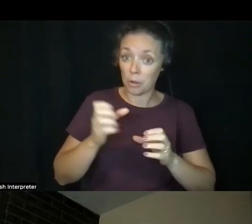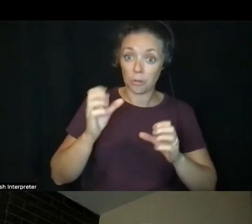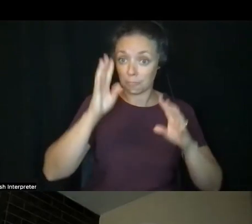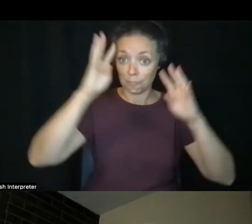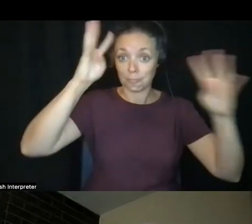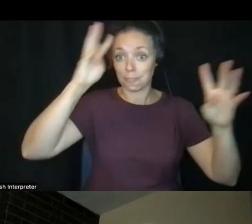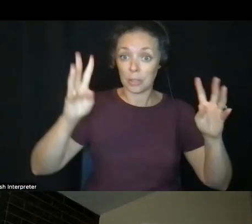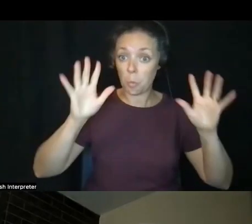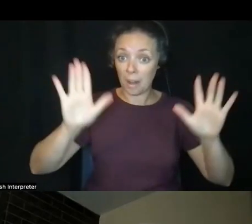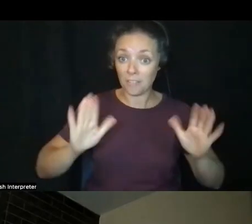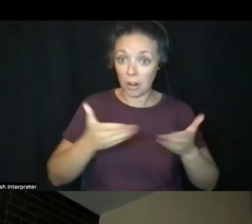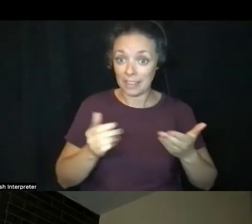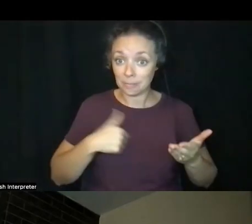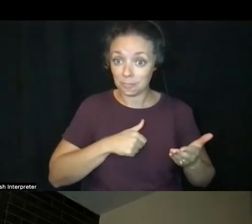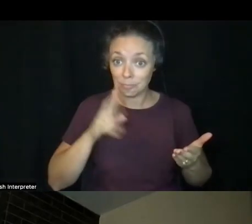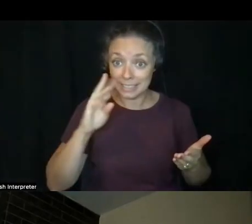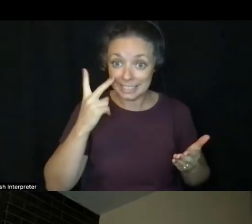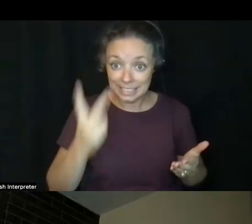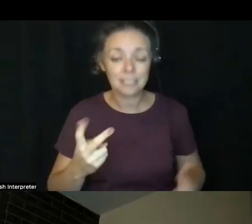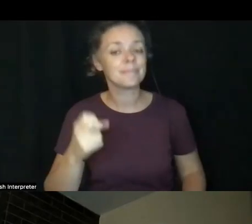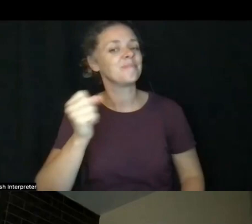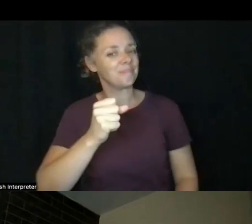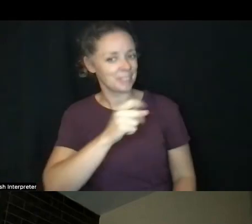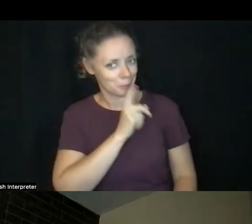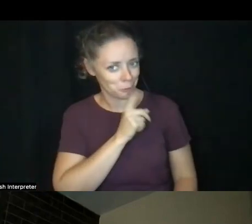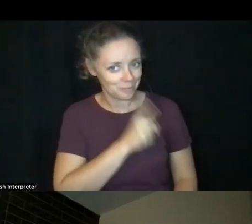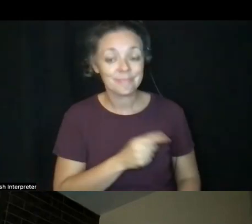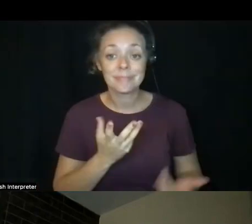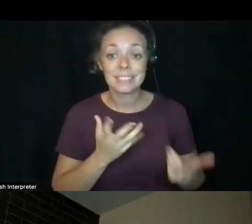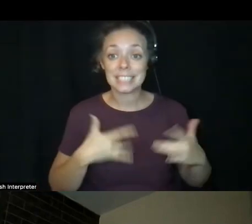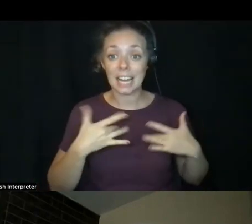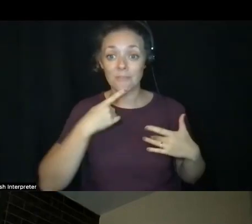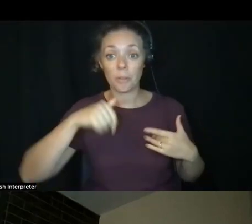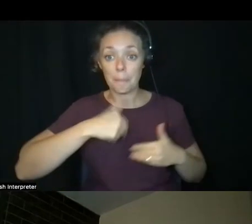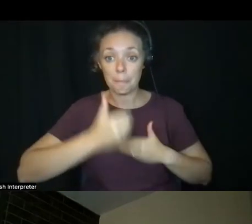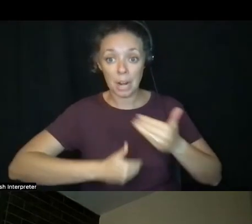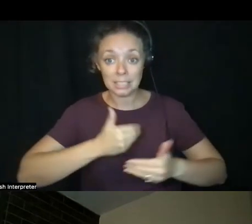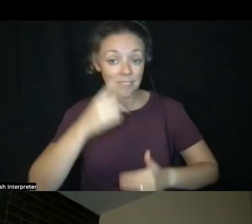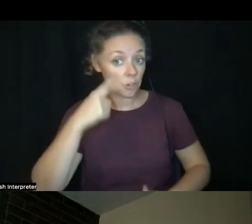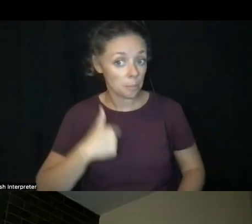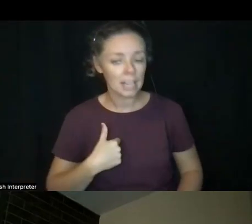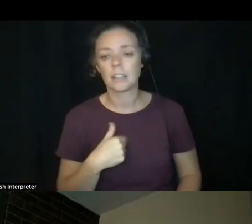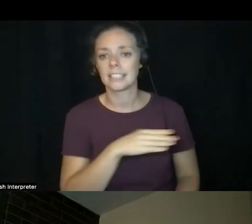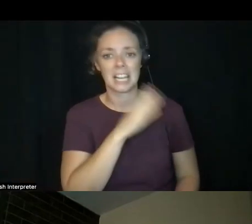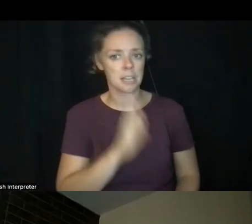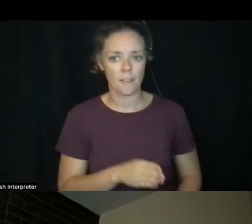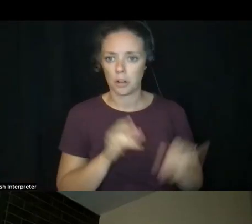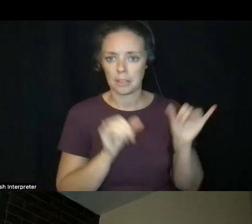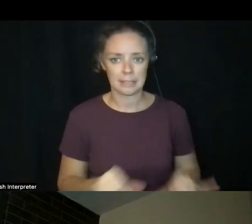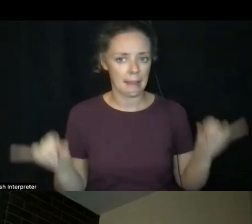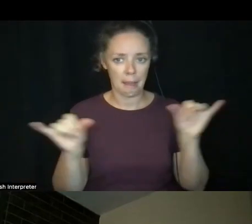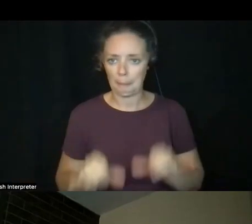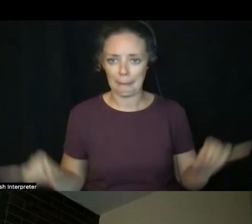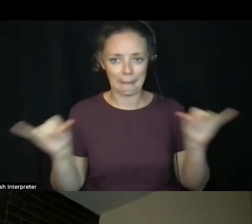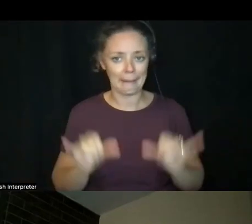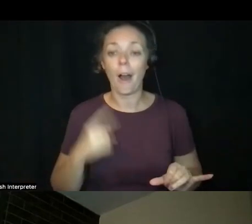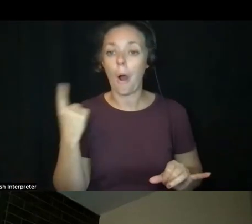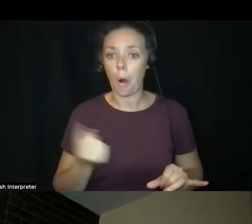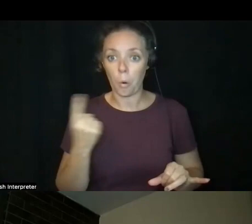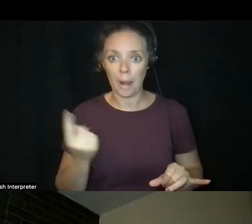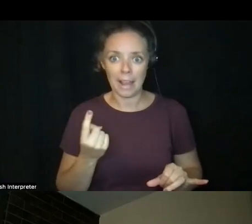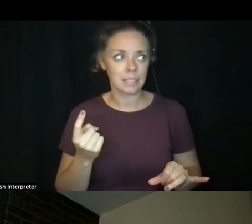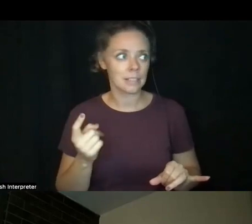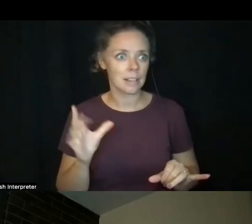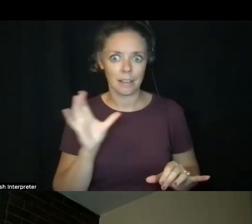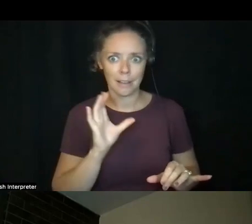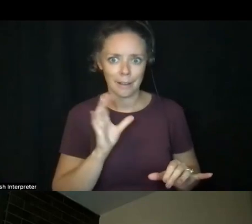Sure. So what is exciting to the process for me is that this is never the same. It's always an exploration. In fact,